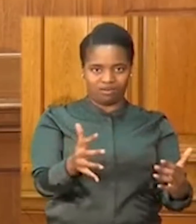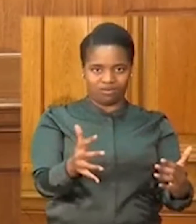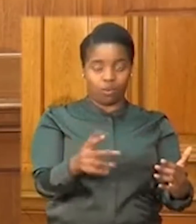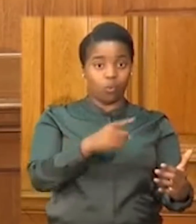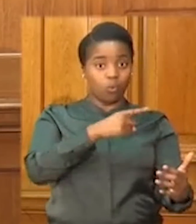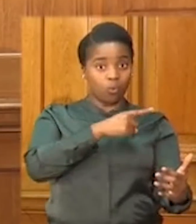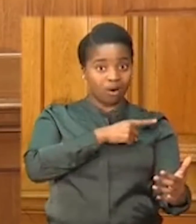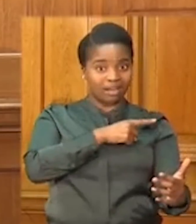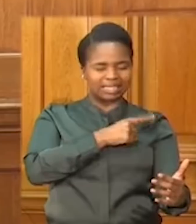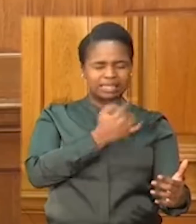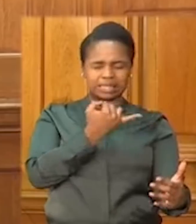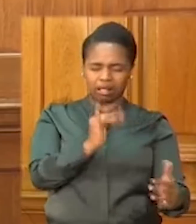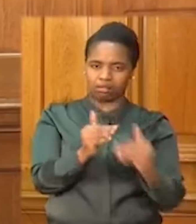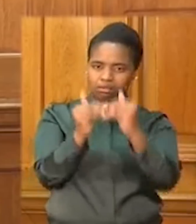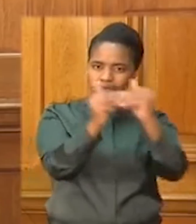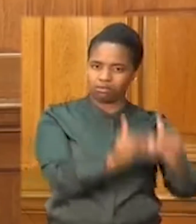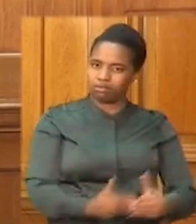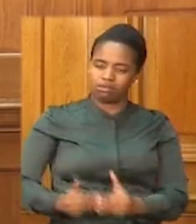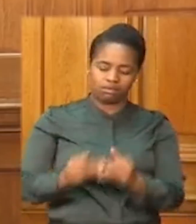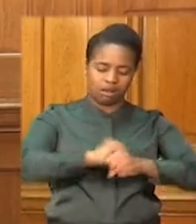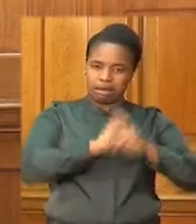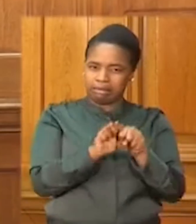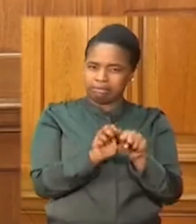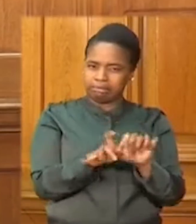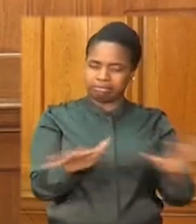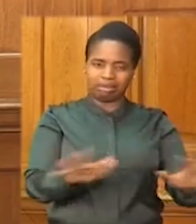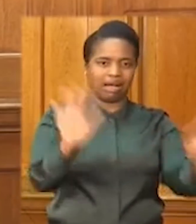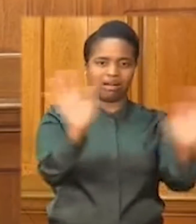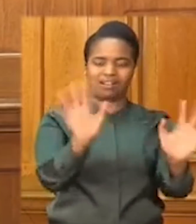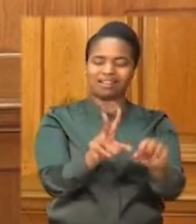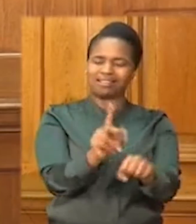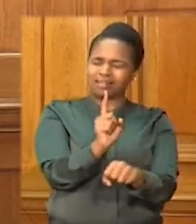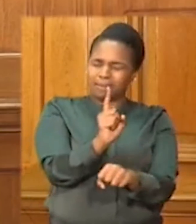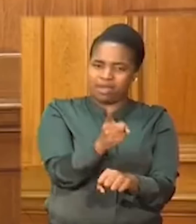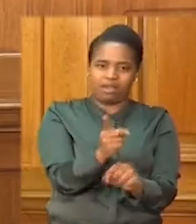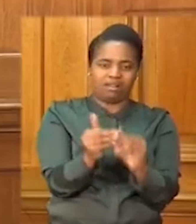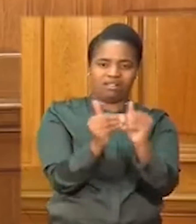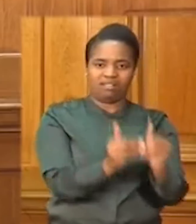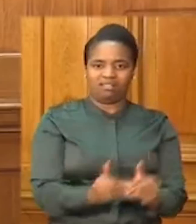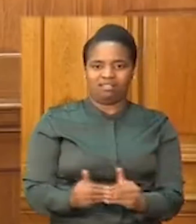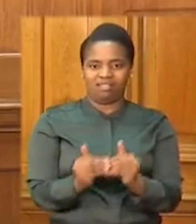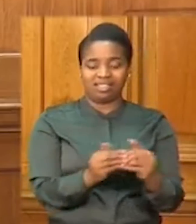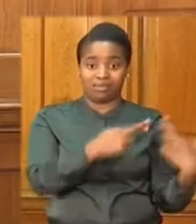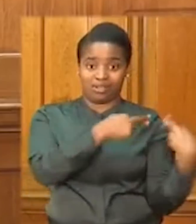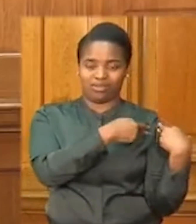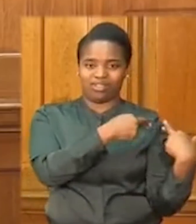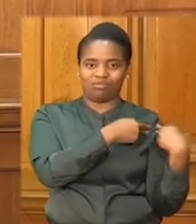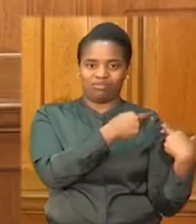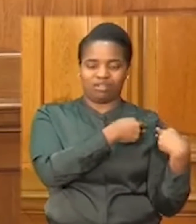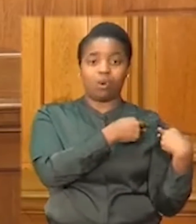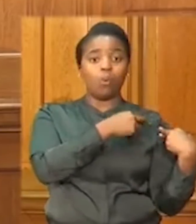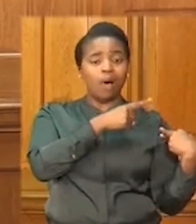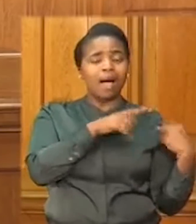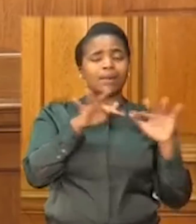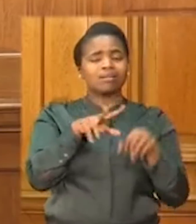the continued need to limit the spread of the coronavirus with the need to get people back to